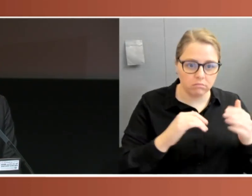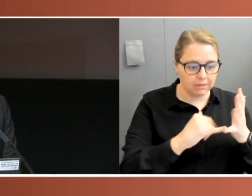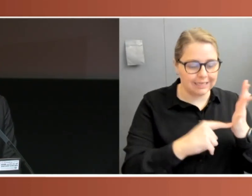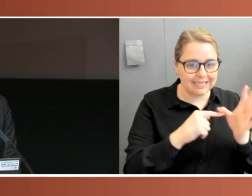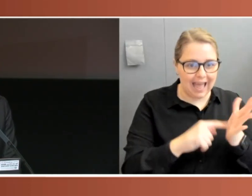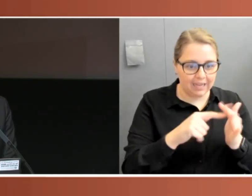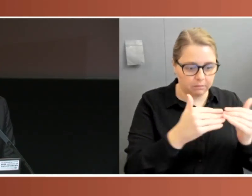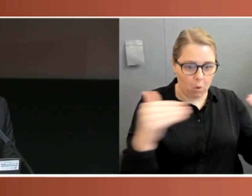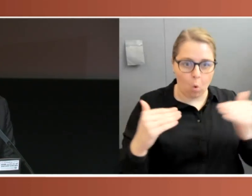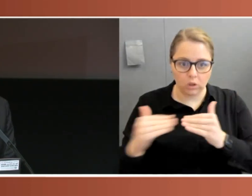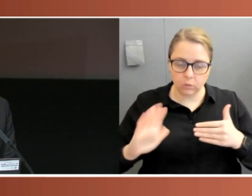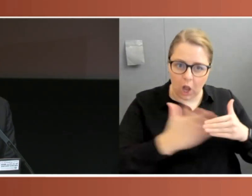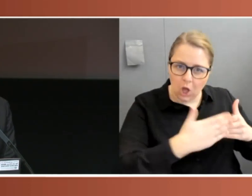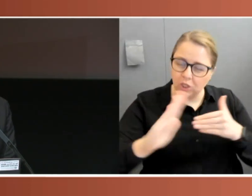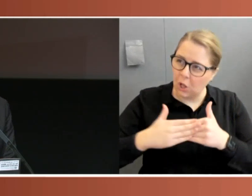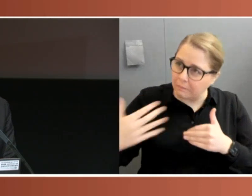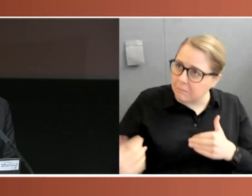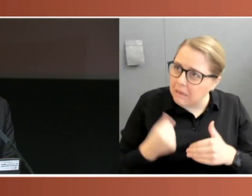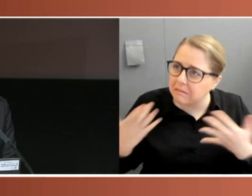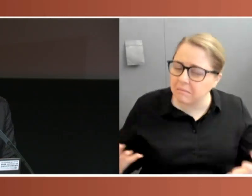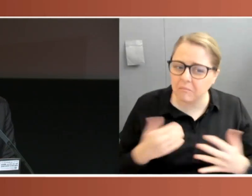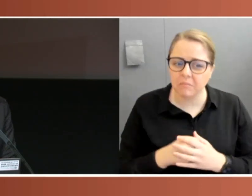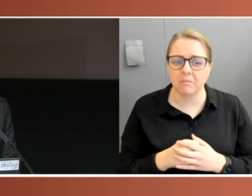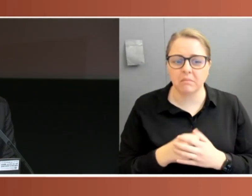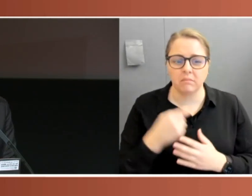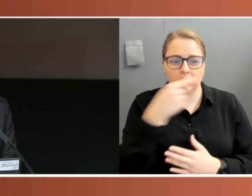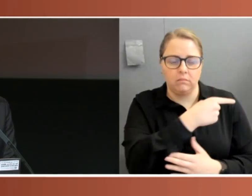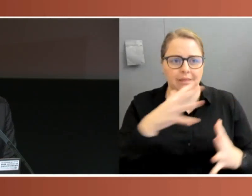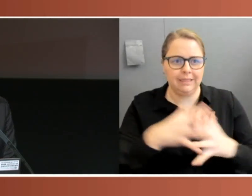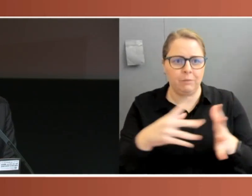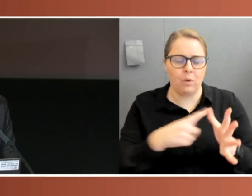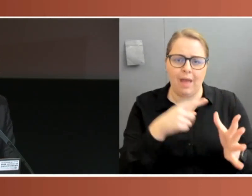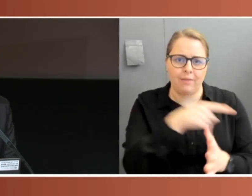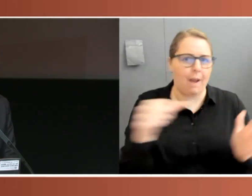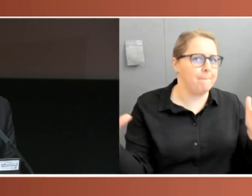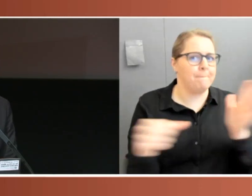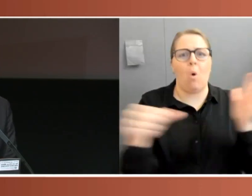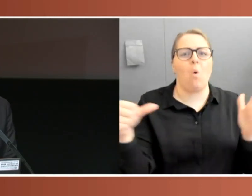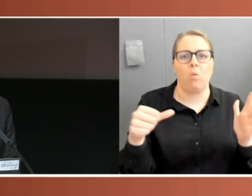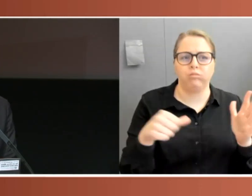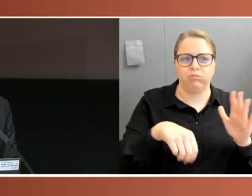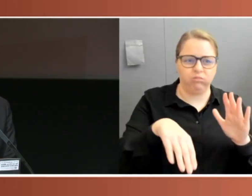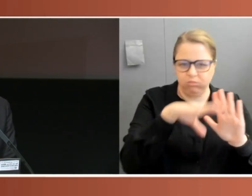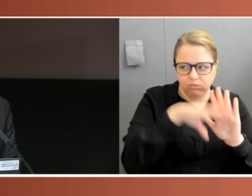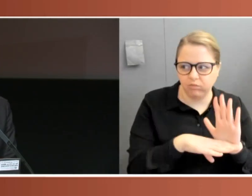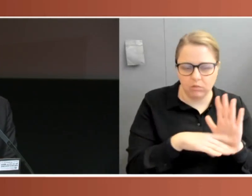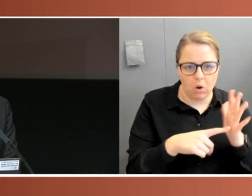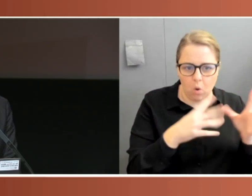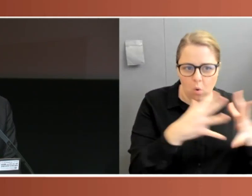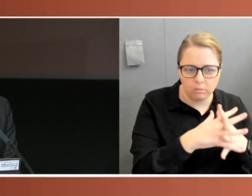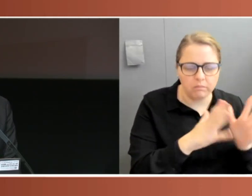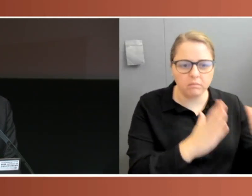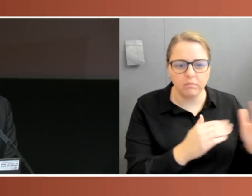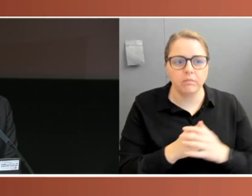and particularly in Western Australia in such a draconian way? Was it really necessary to have nighttime curfews? Did they